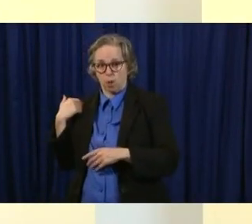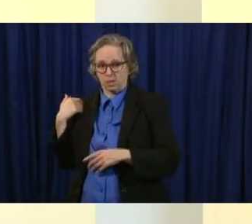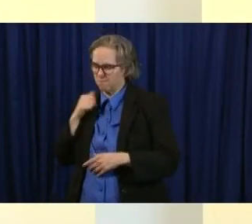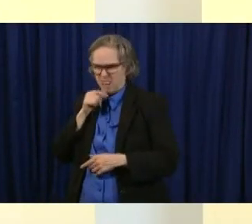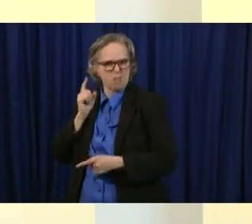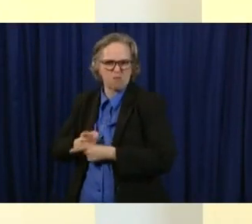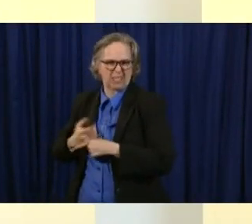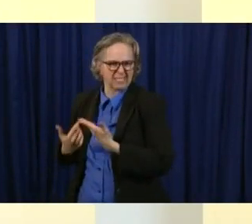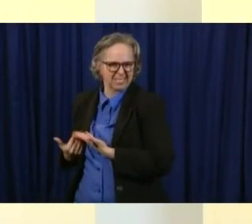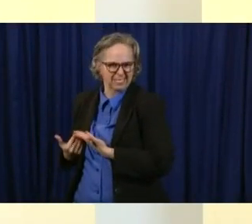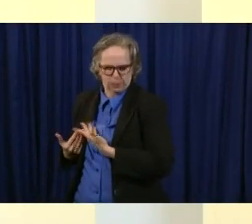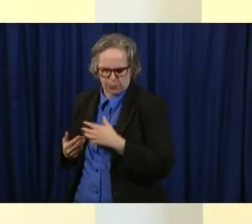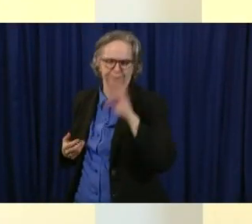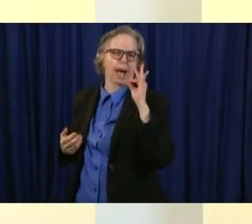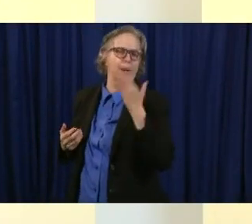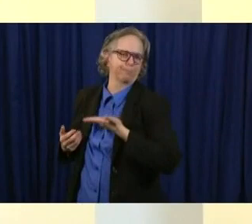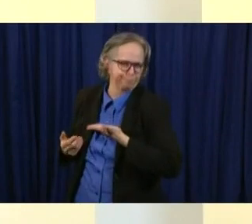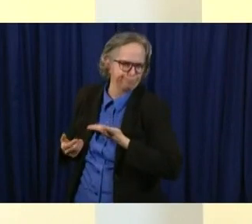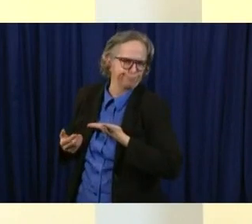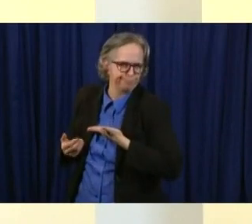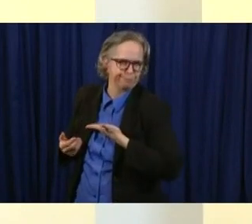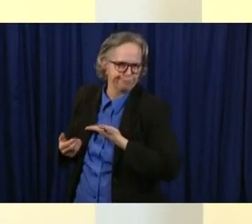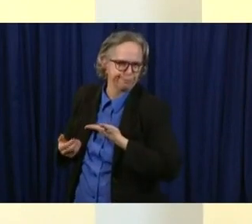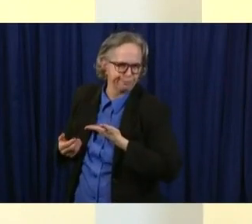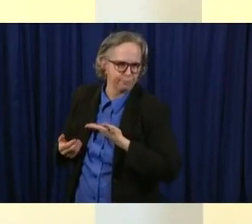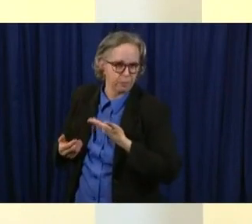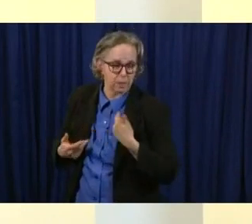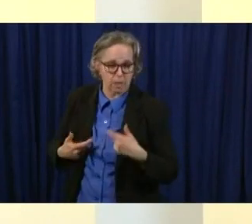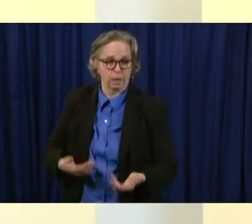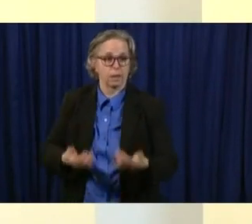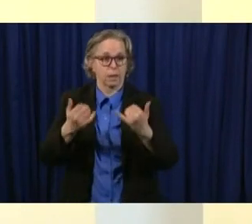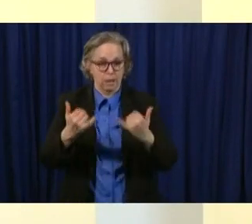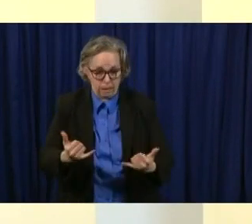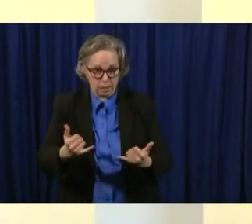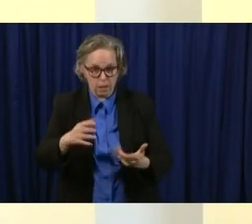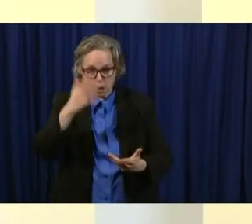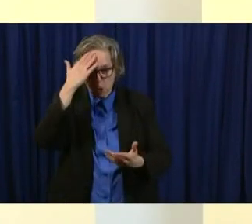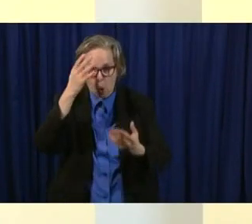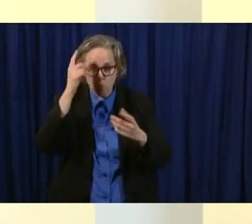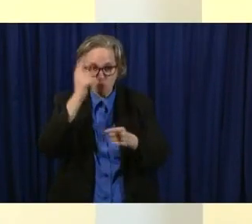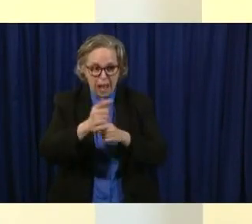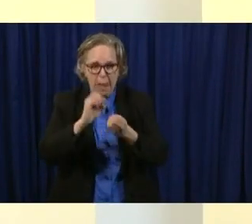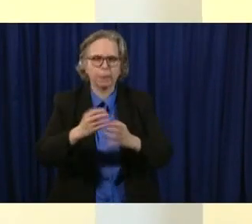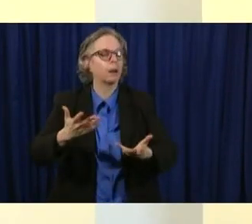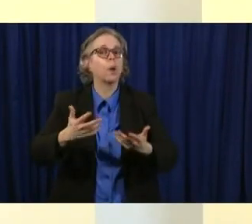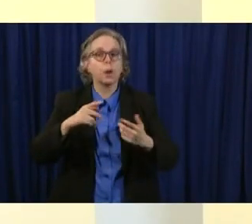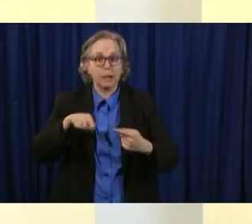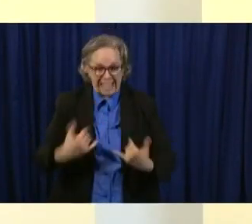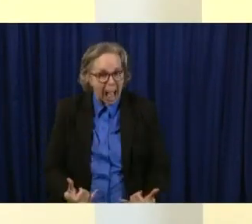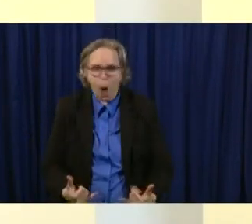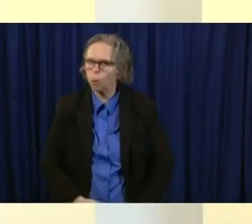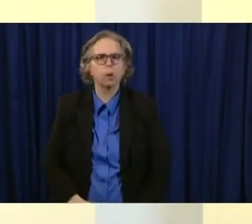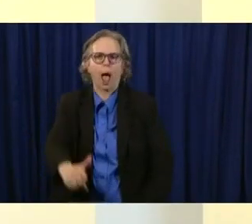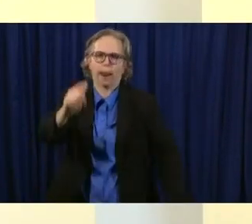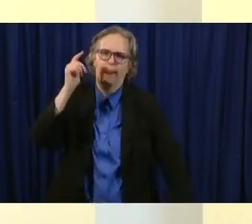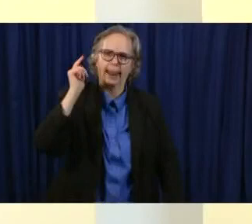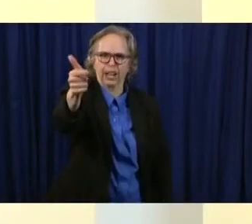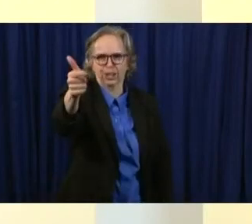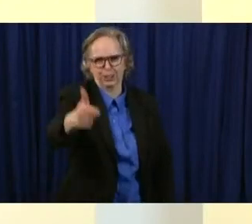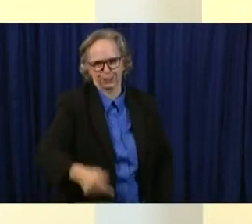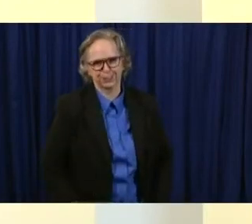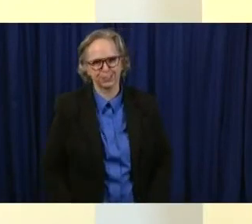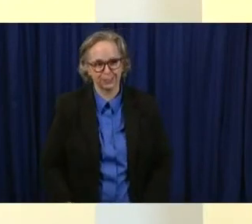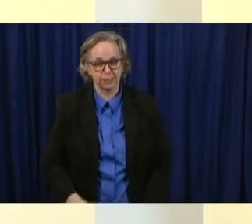but I think we'll know fully uh the the mortality. We should also talk we'll be learning more about the morbidity